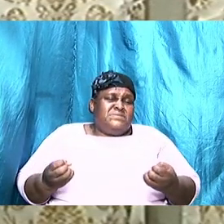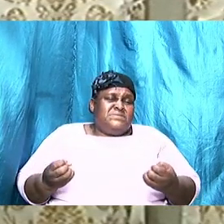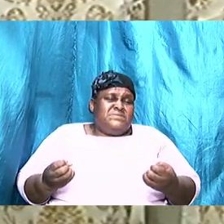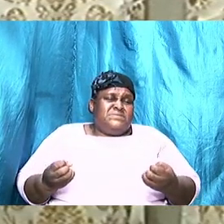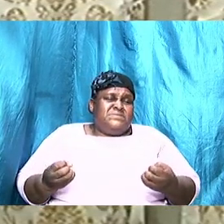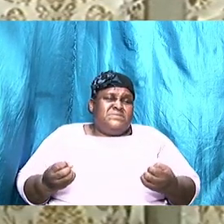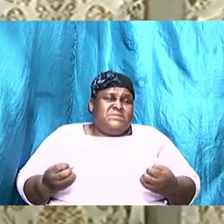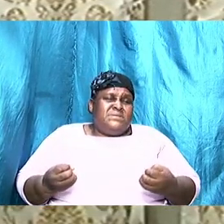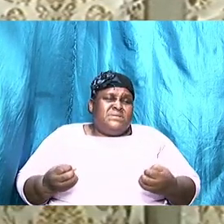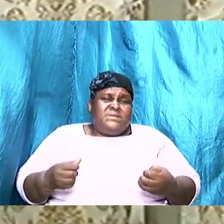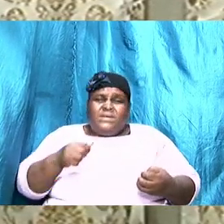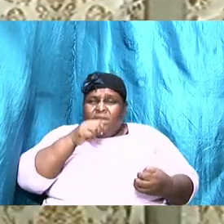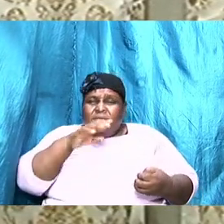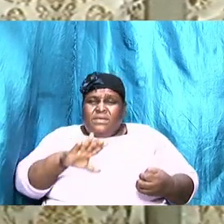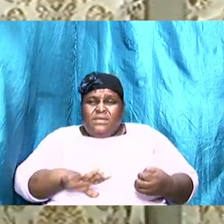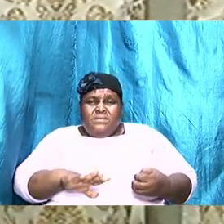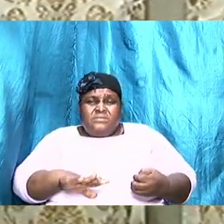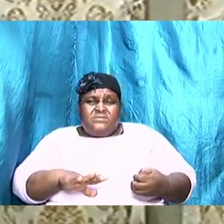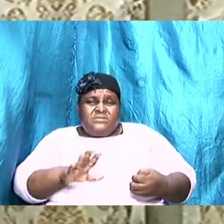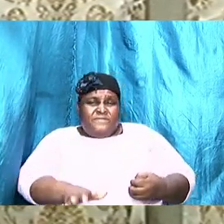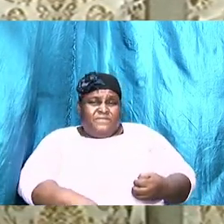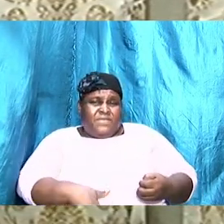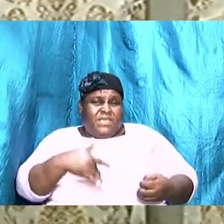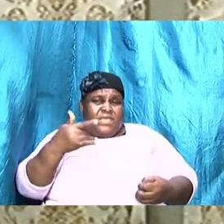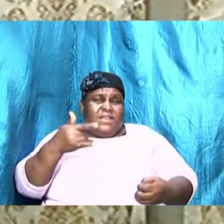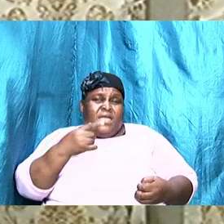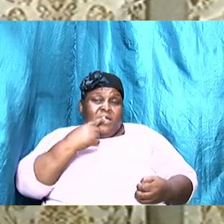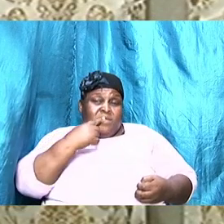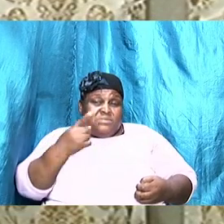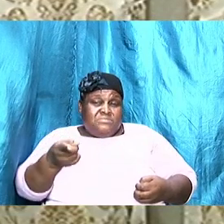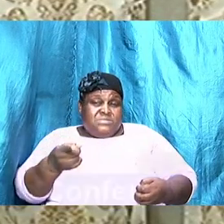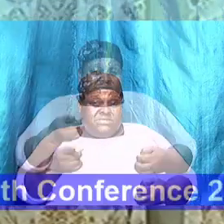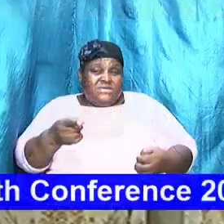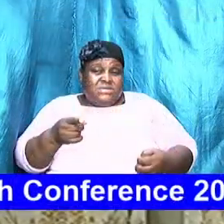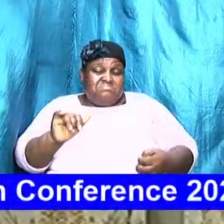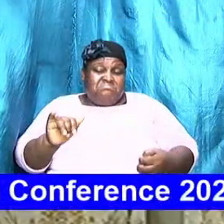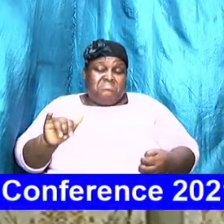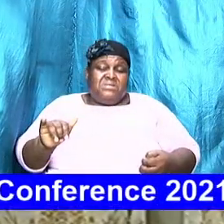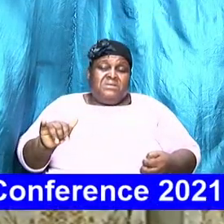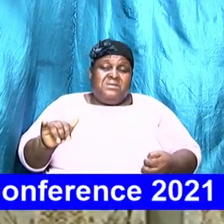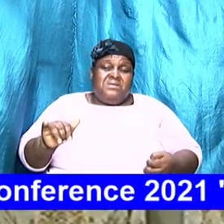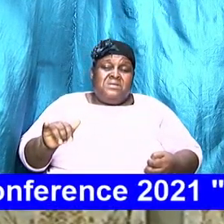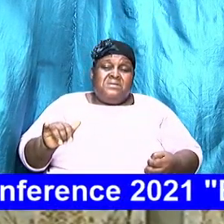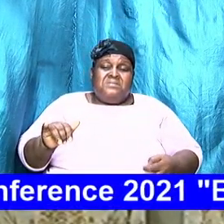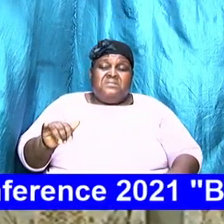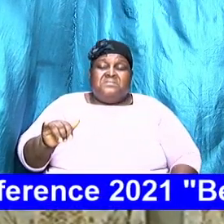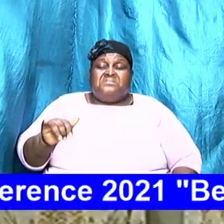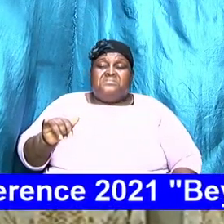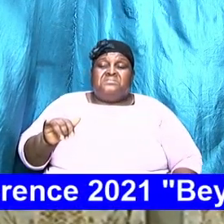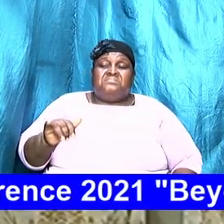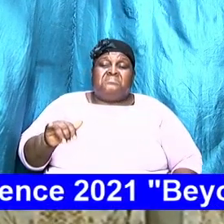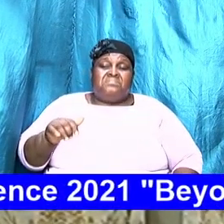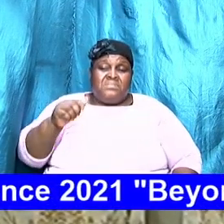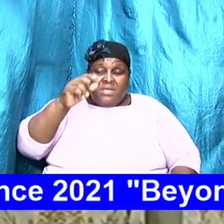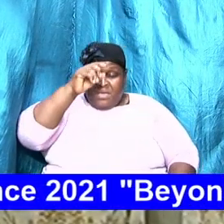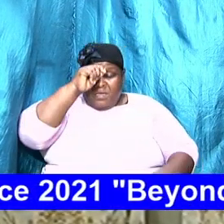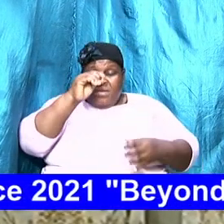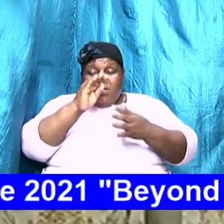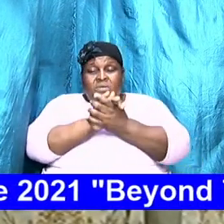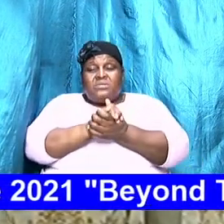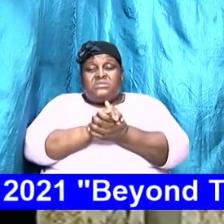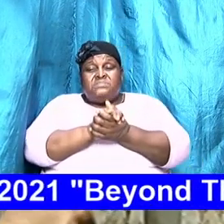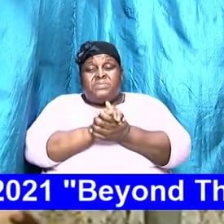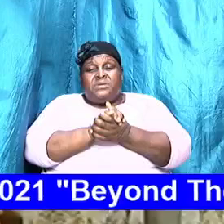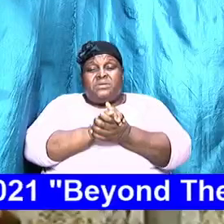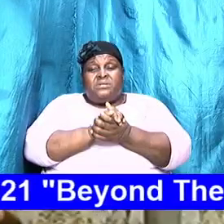ladies to feel that I am saying that your husband you